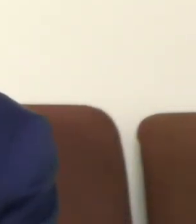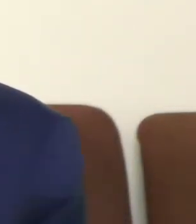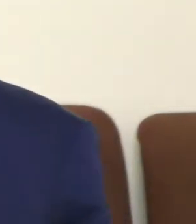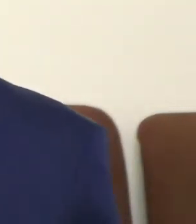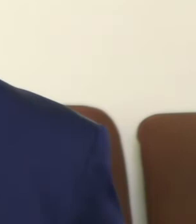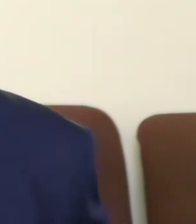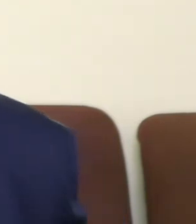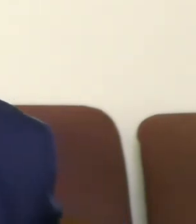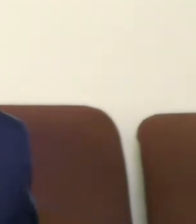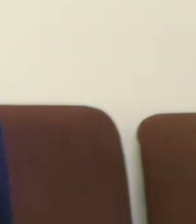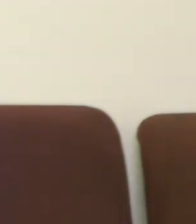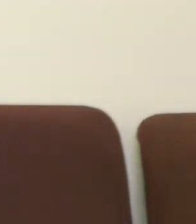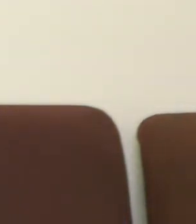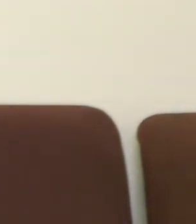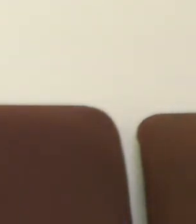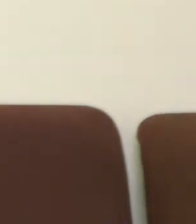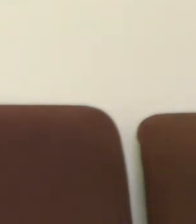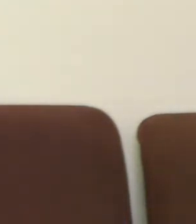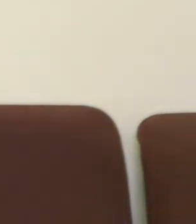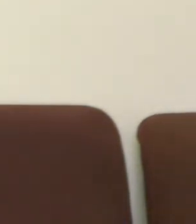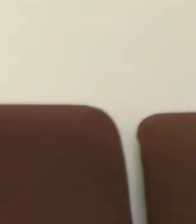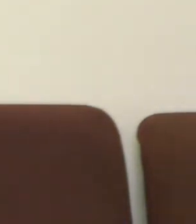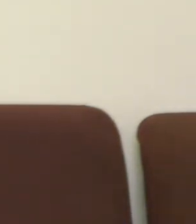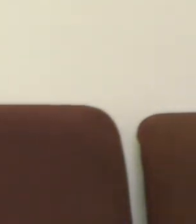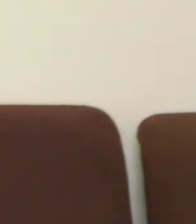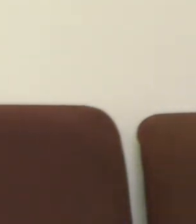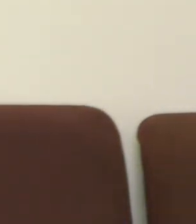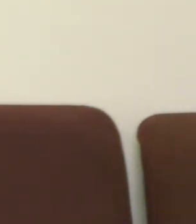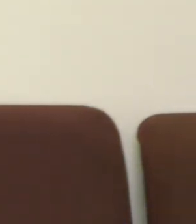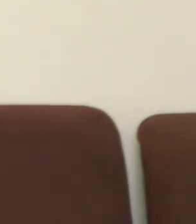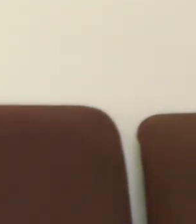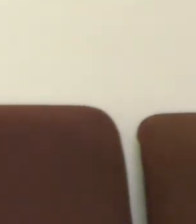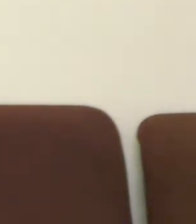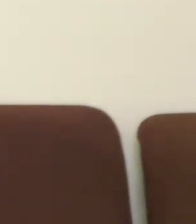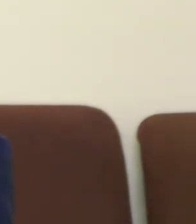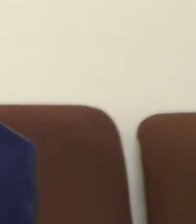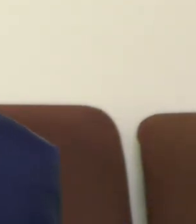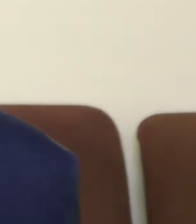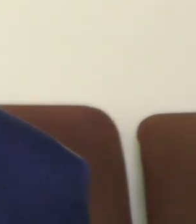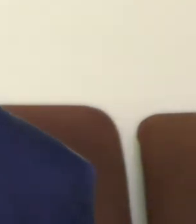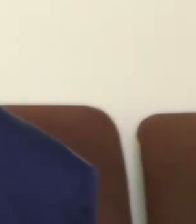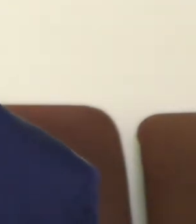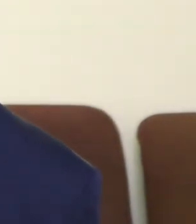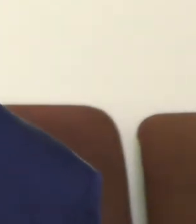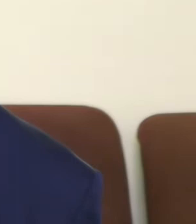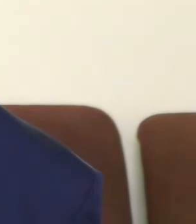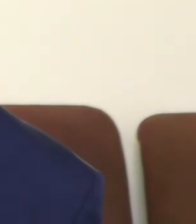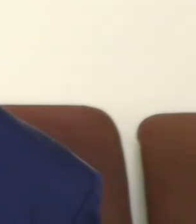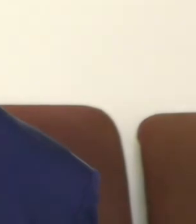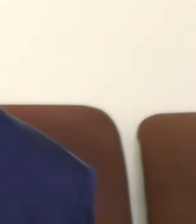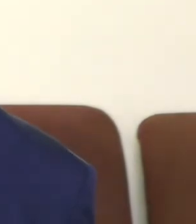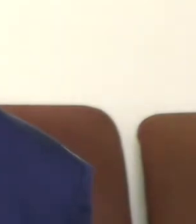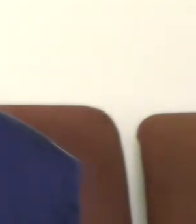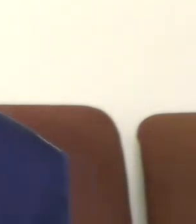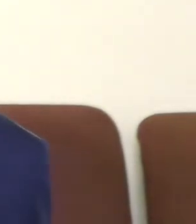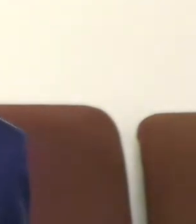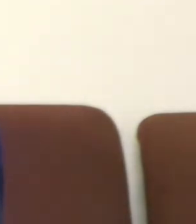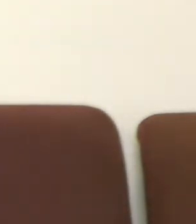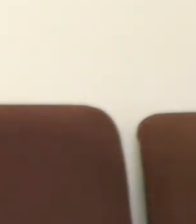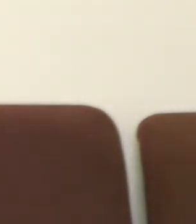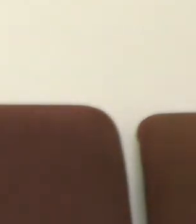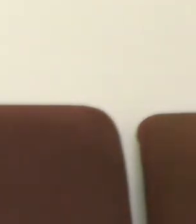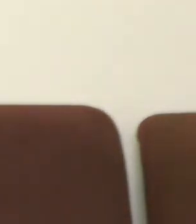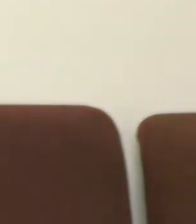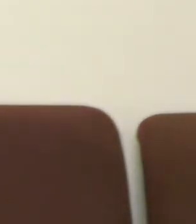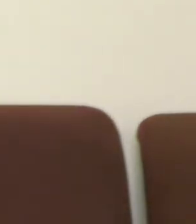Mom and Dad, if you have a child at Children's Church, we'll bring those kids back into the sanctuary for you. So at the conclusion of my prayer, if you want to wait, your kid will be brought back